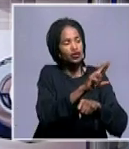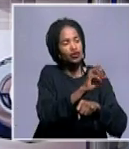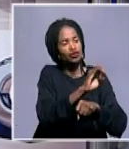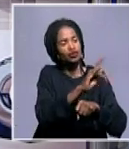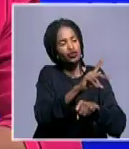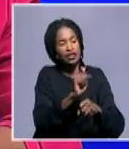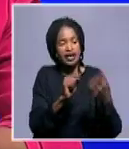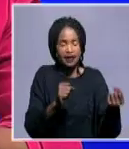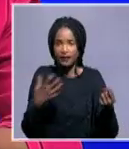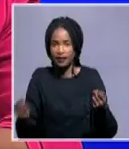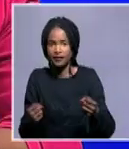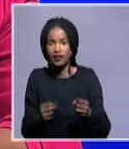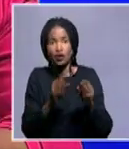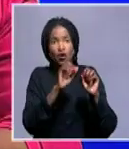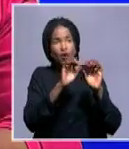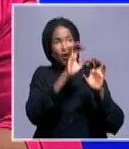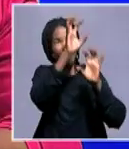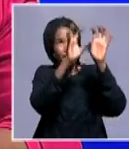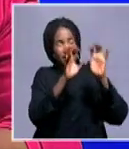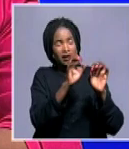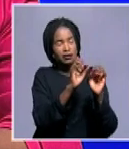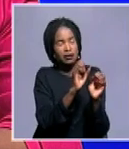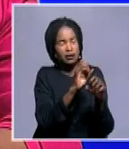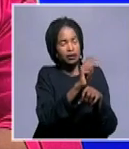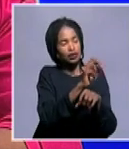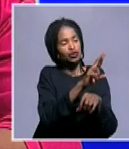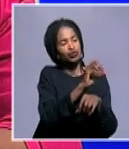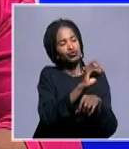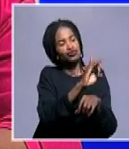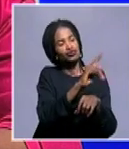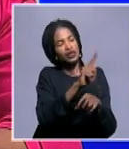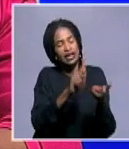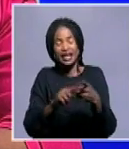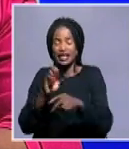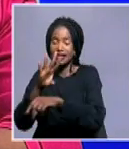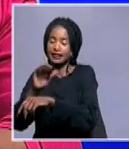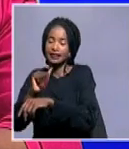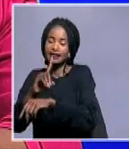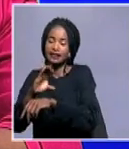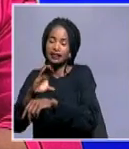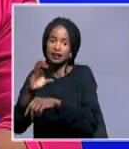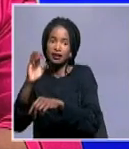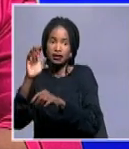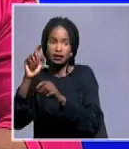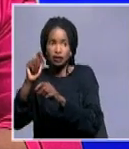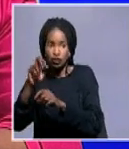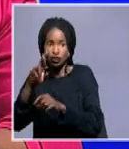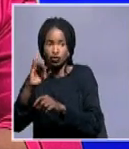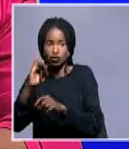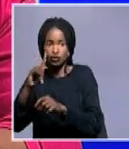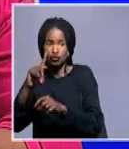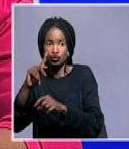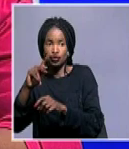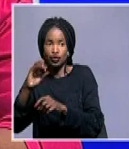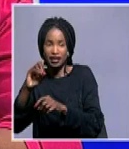Troika and then you have the SADAC Troika. In this case the SADAC Troika is South Africa which is the current chair.